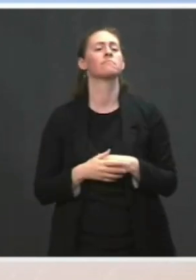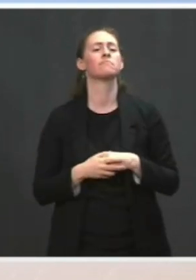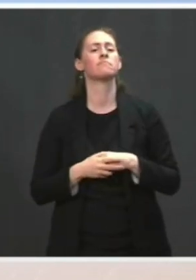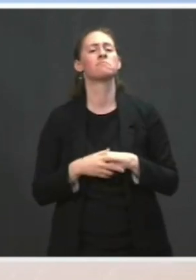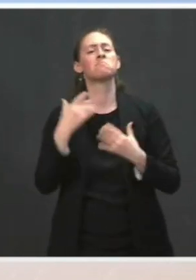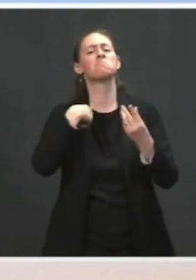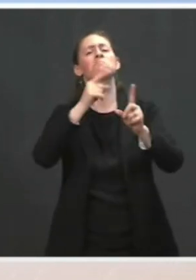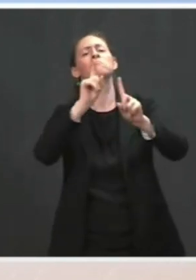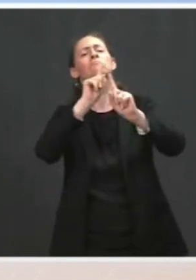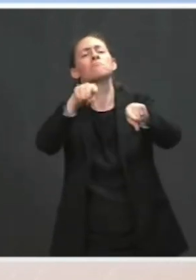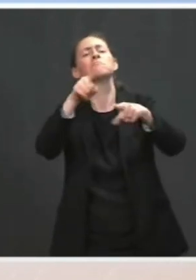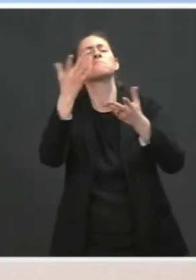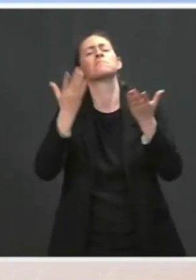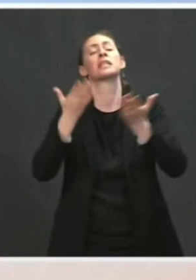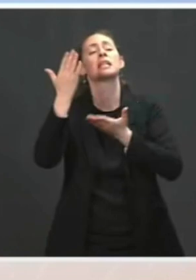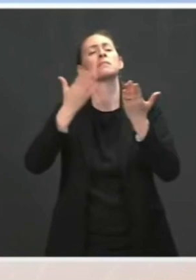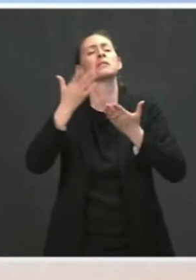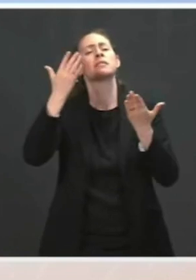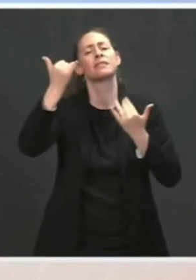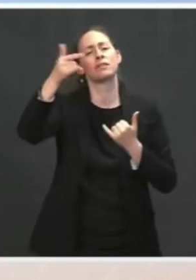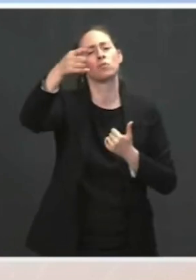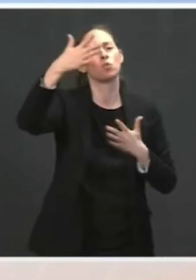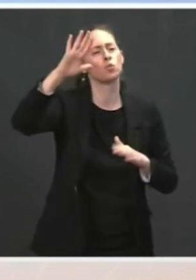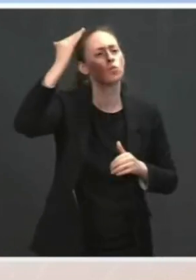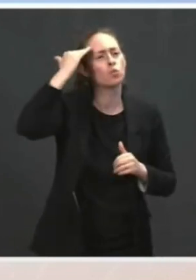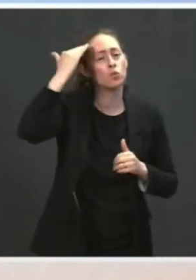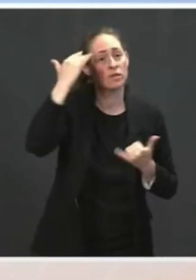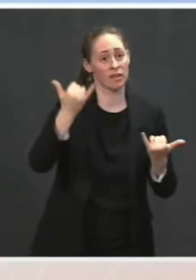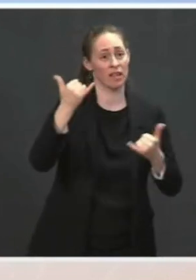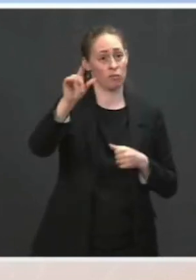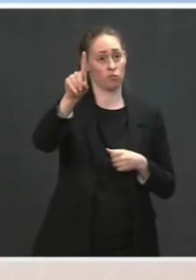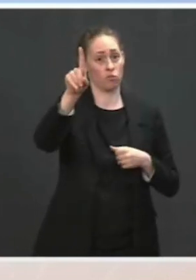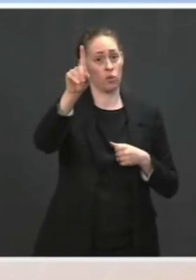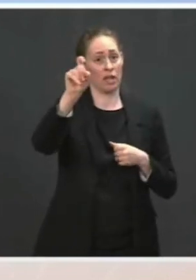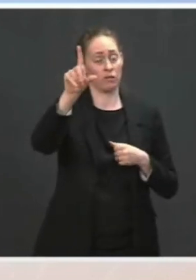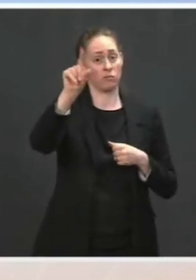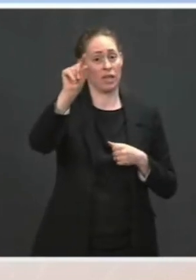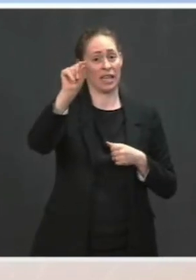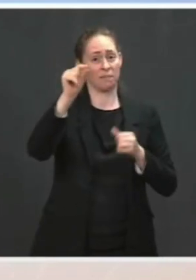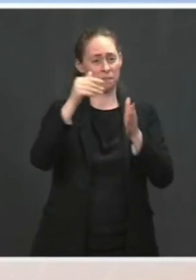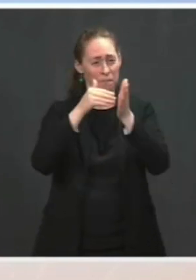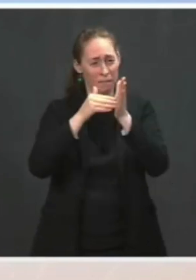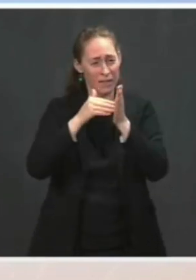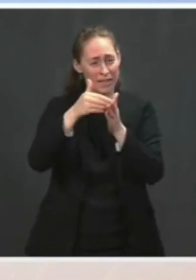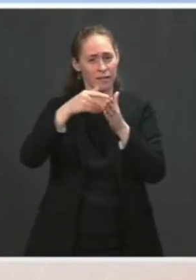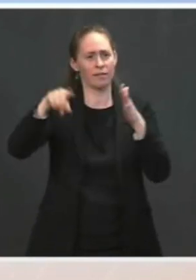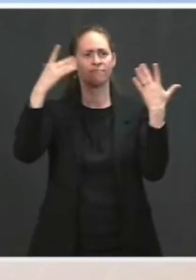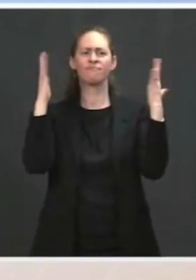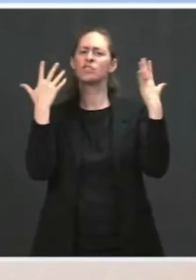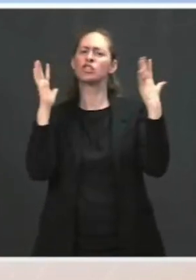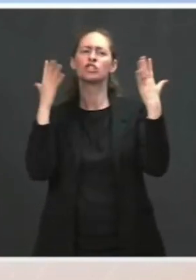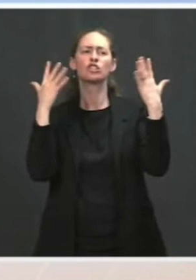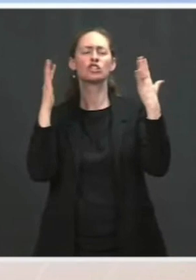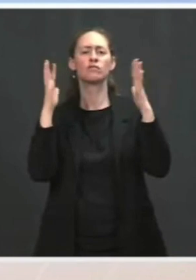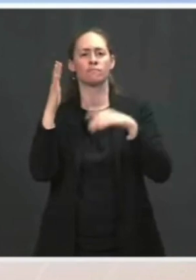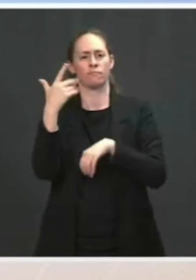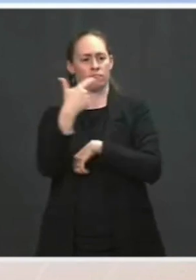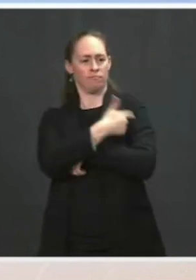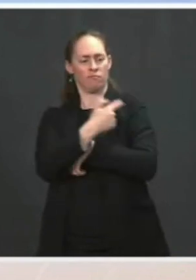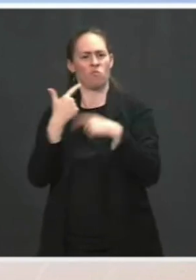120 million people that have received at least one dose of a vaccine.